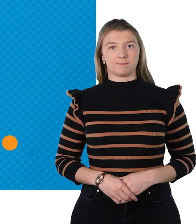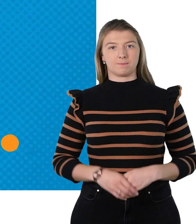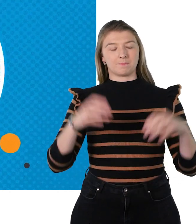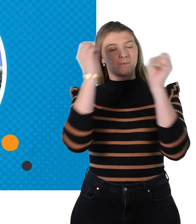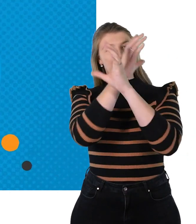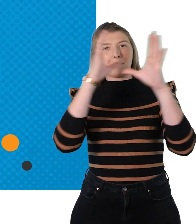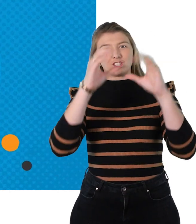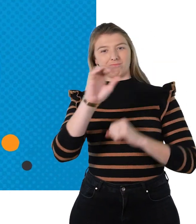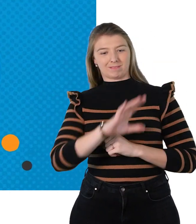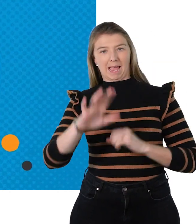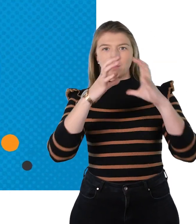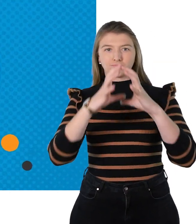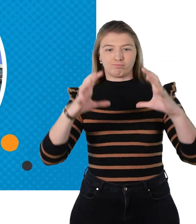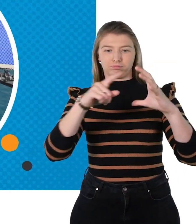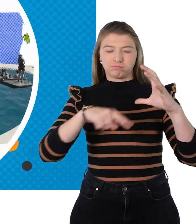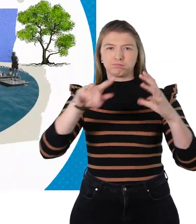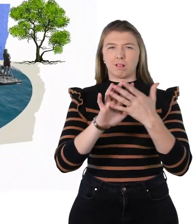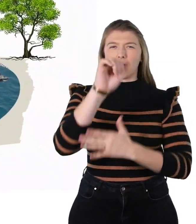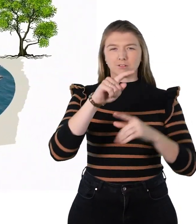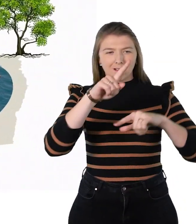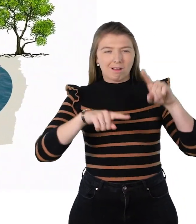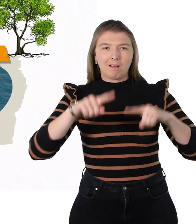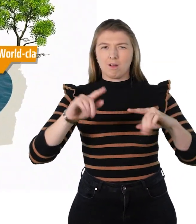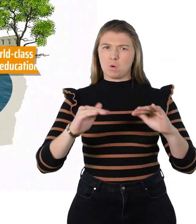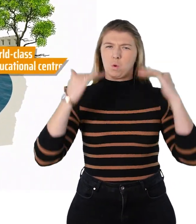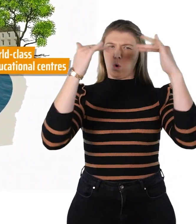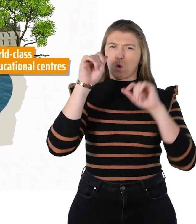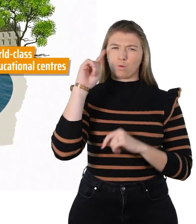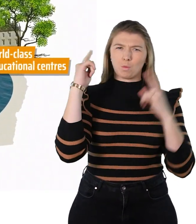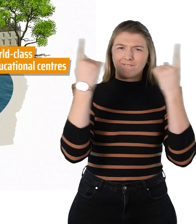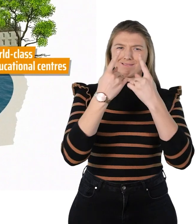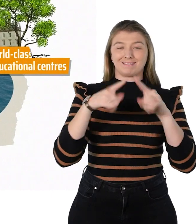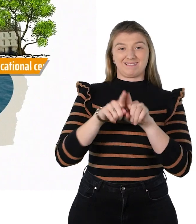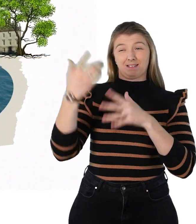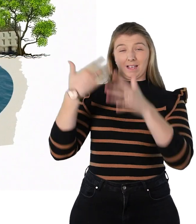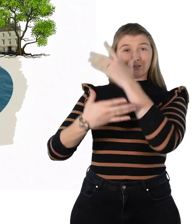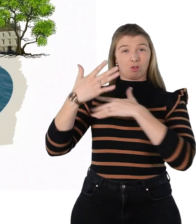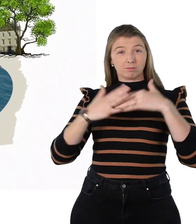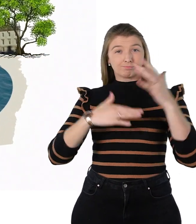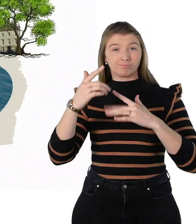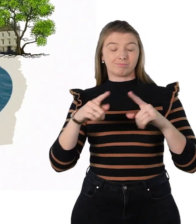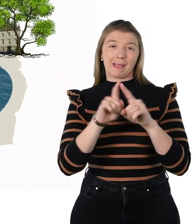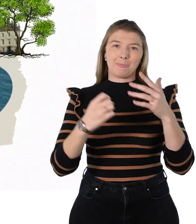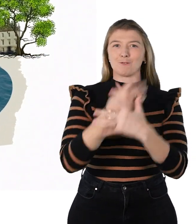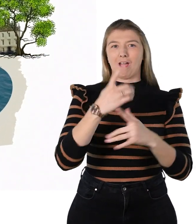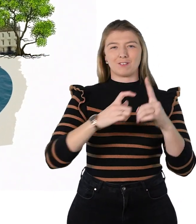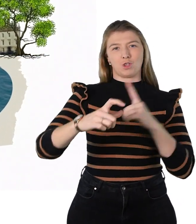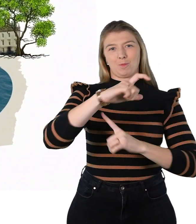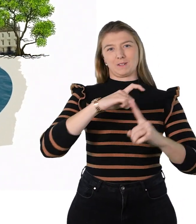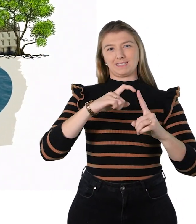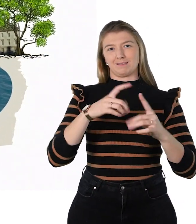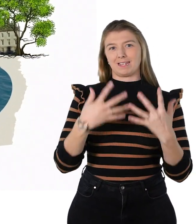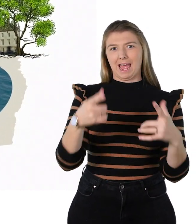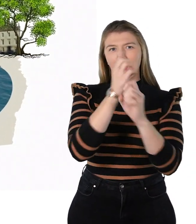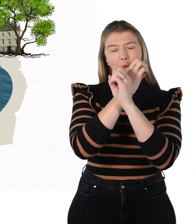Imagine if Greater Cambridge, with its vibrant culture, world-class educational centres, historical landmarks and thriving